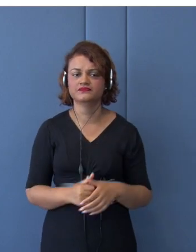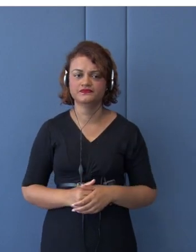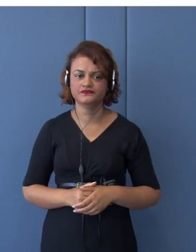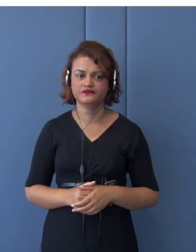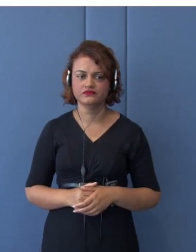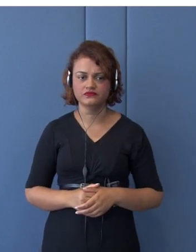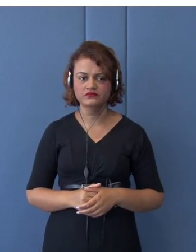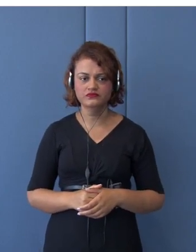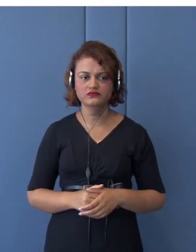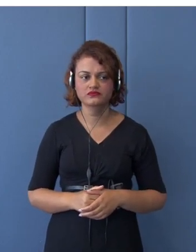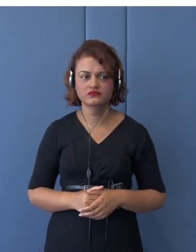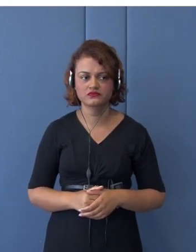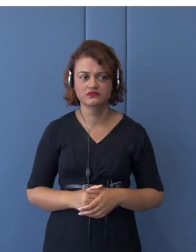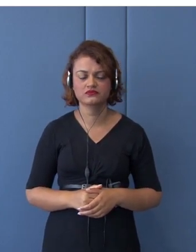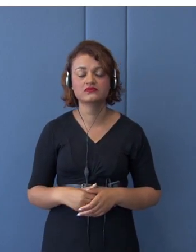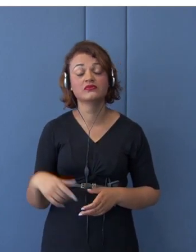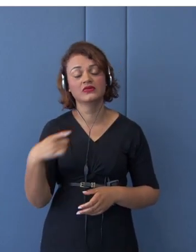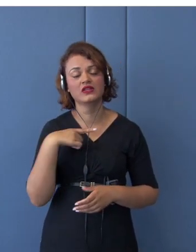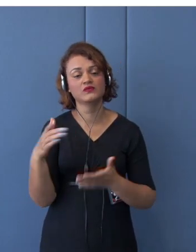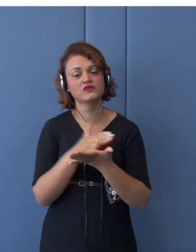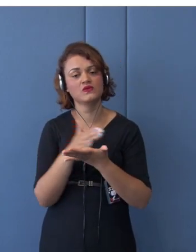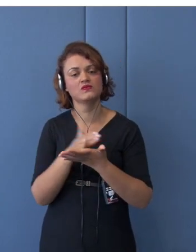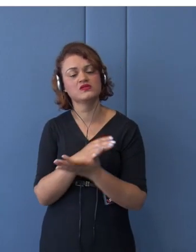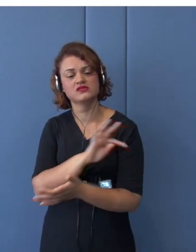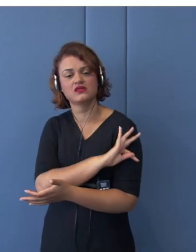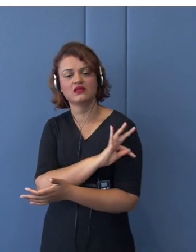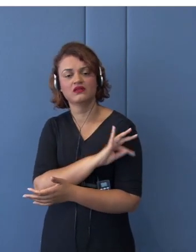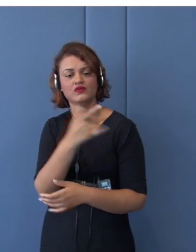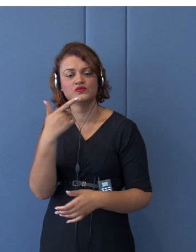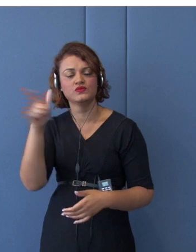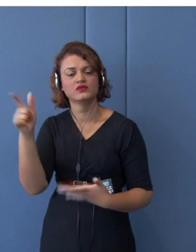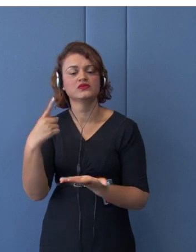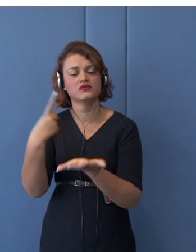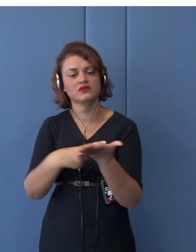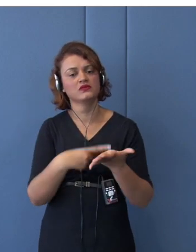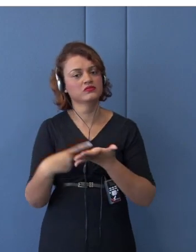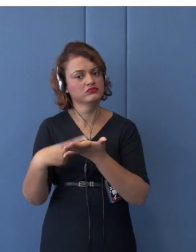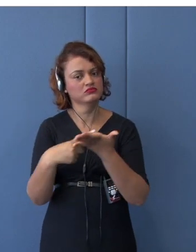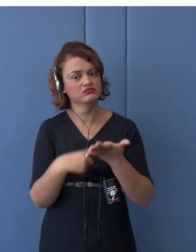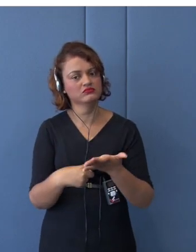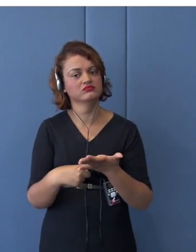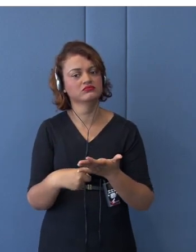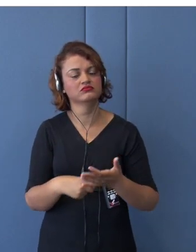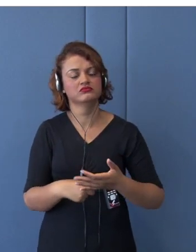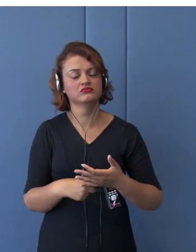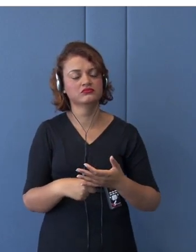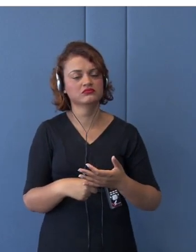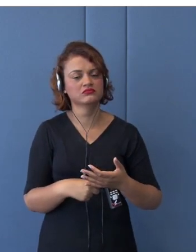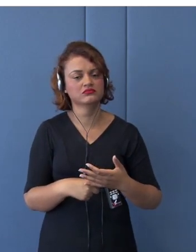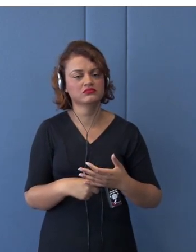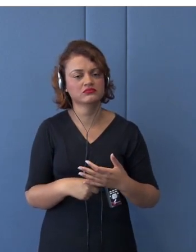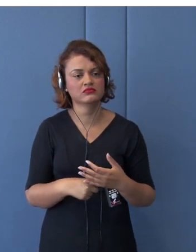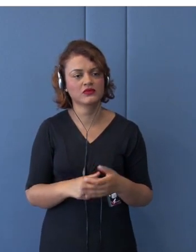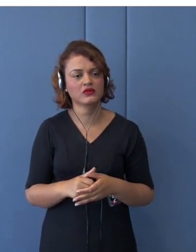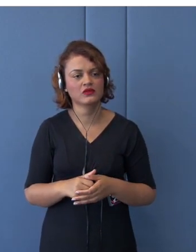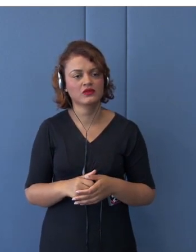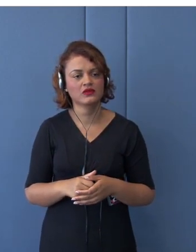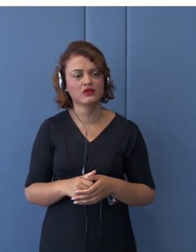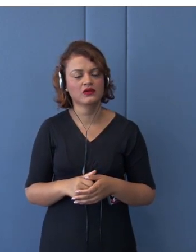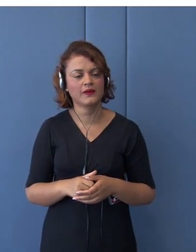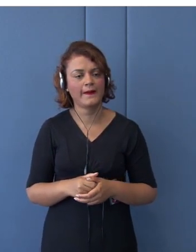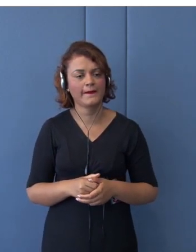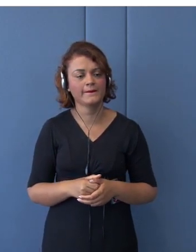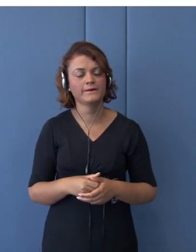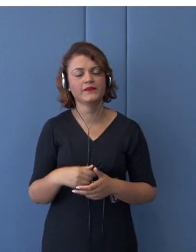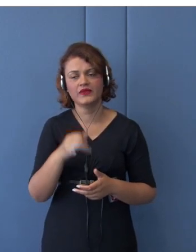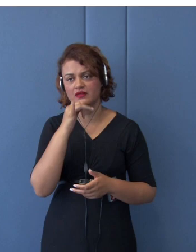Some new rules have been also negotiated and stipulated. Most importantly, state-owned enterprises.